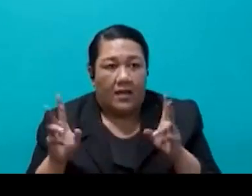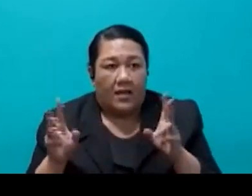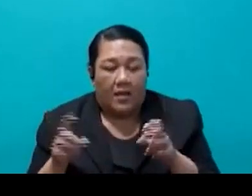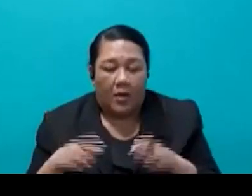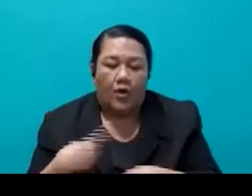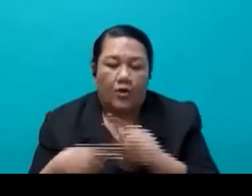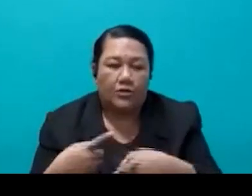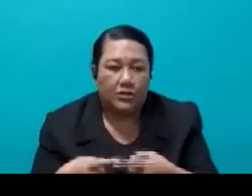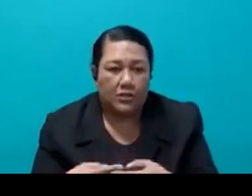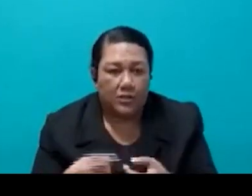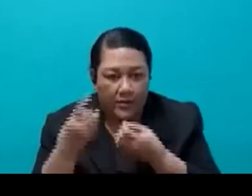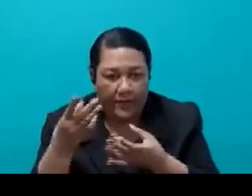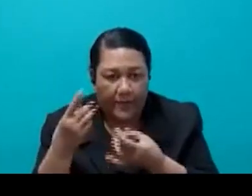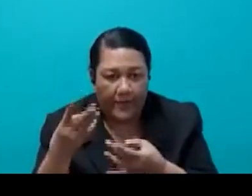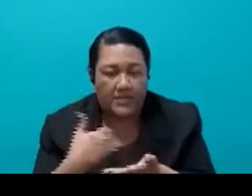end of quote, with Japan.